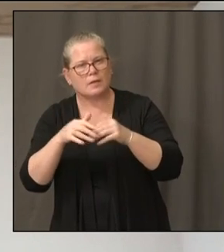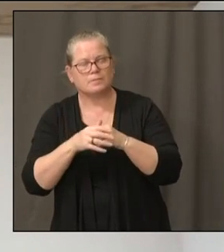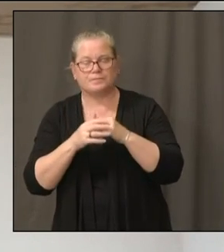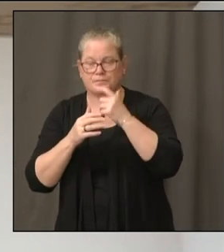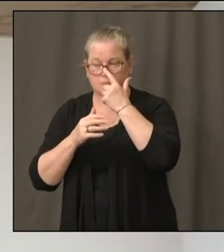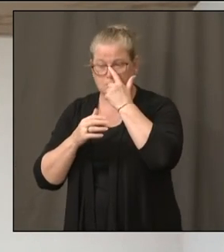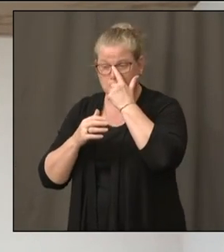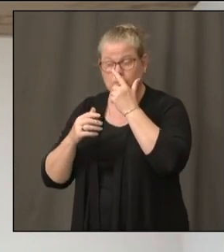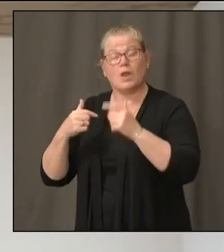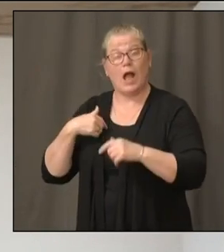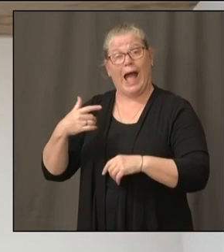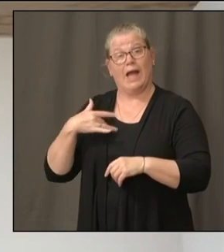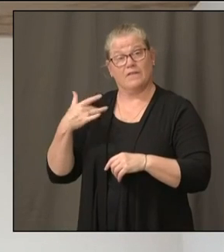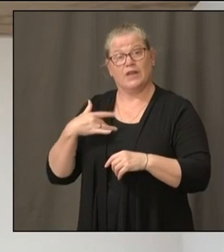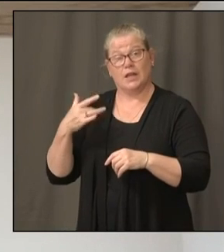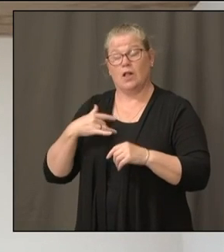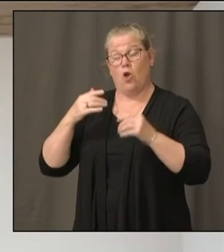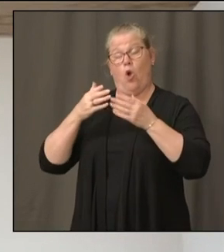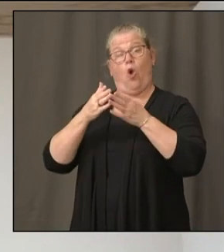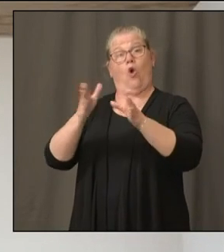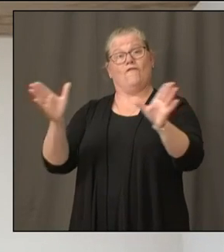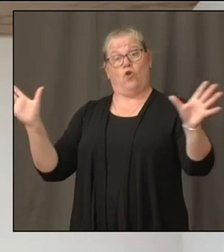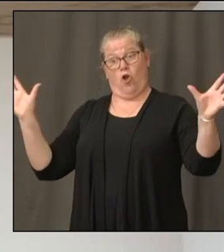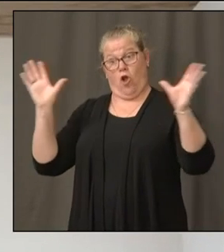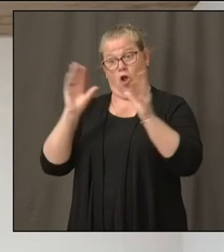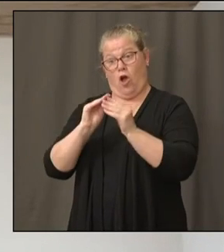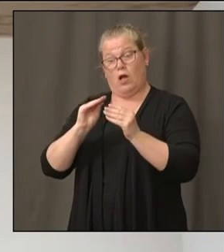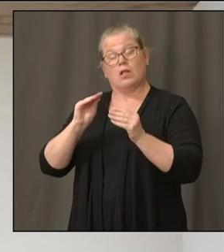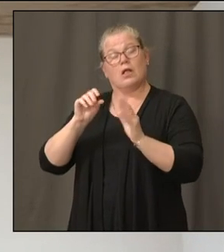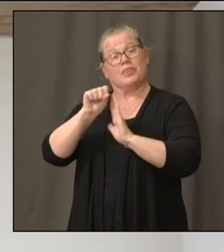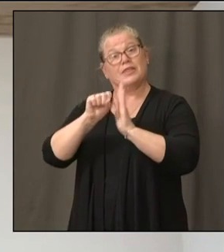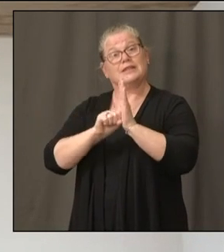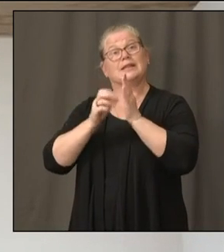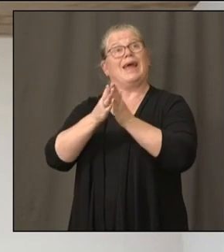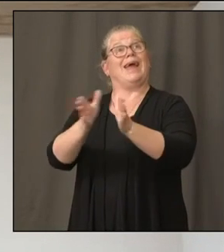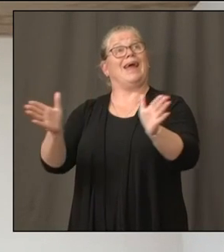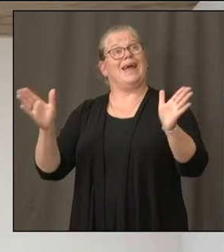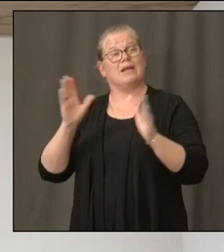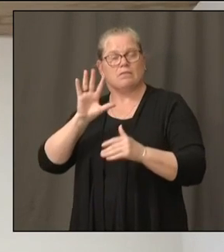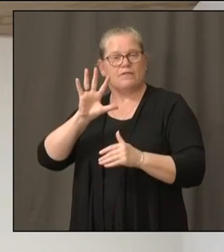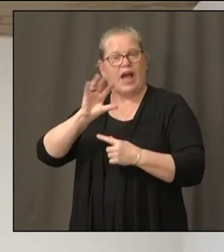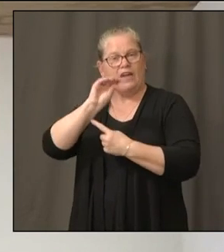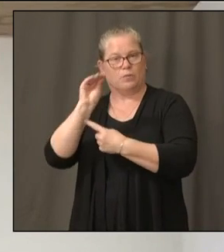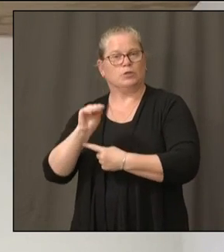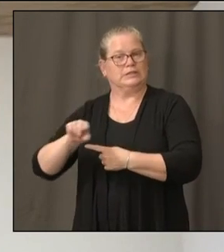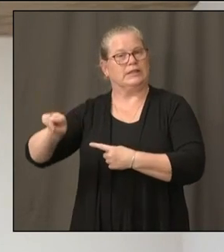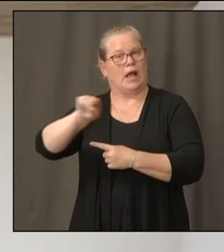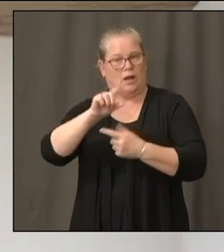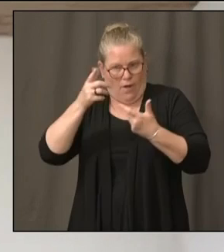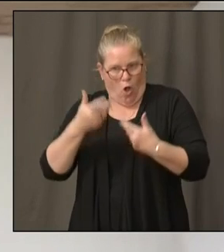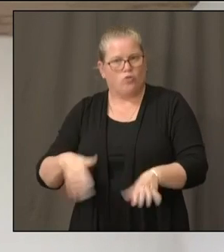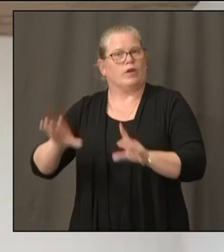that for every new case of COVID-19 that's reported to us, there's another 10 people who are infected.